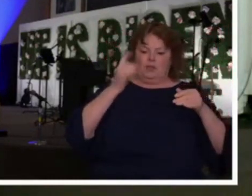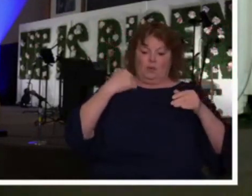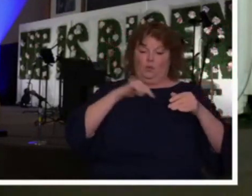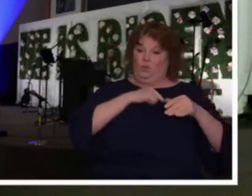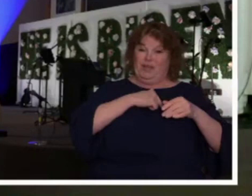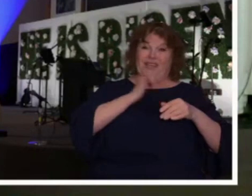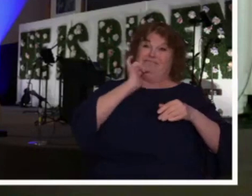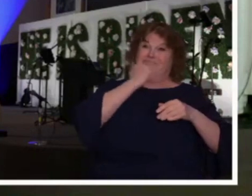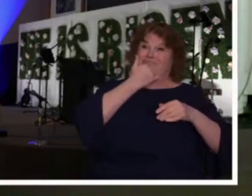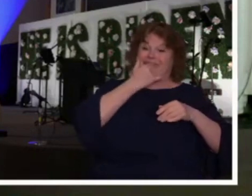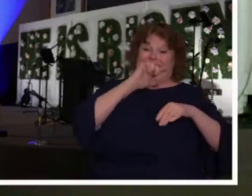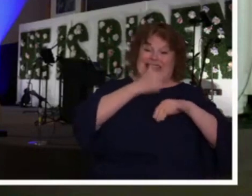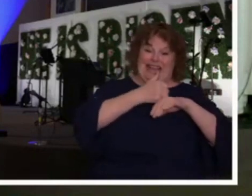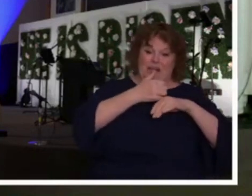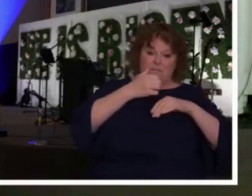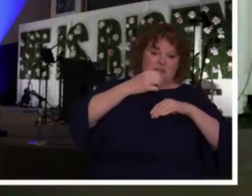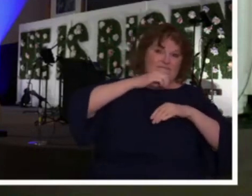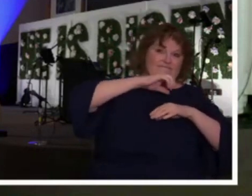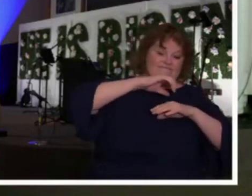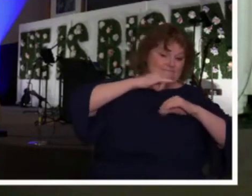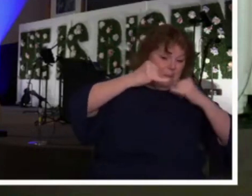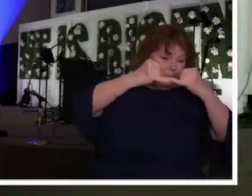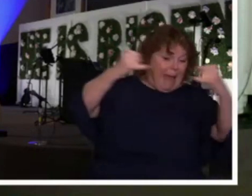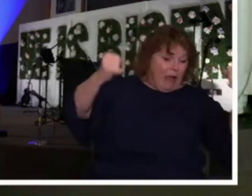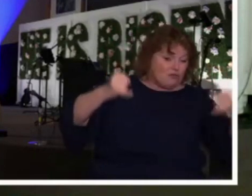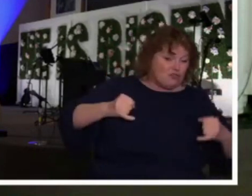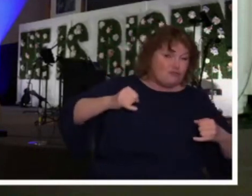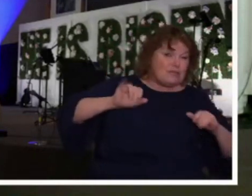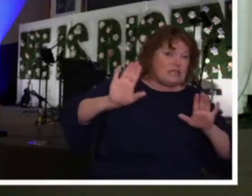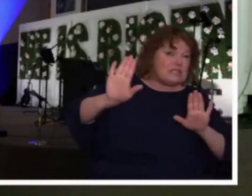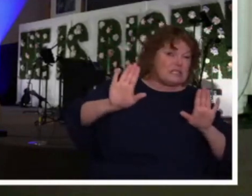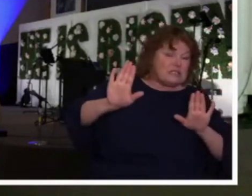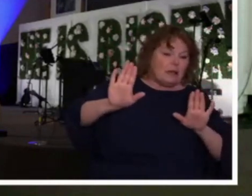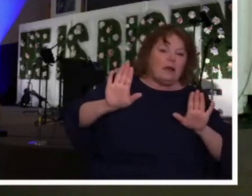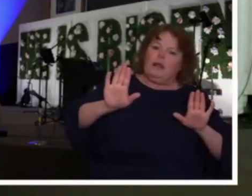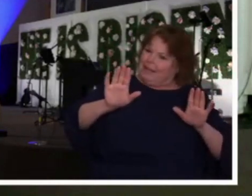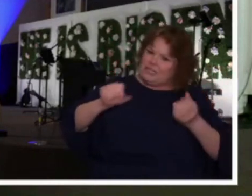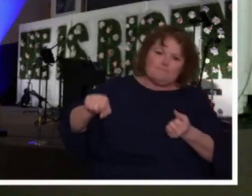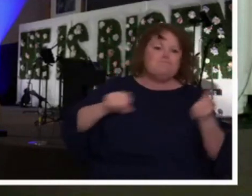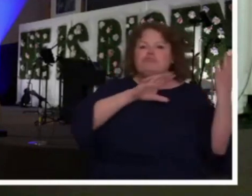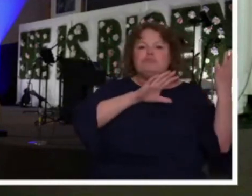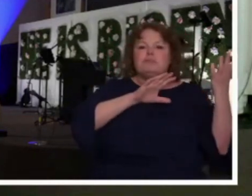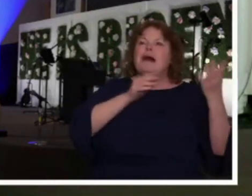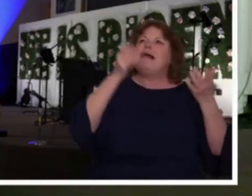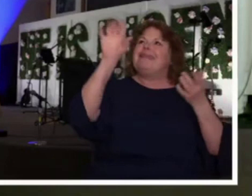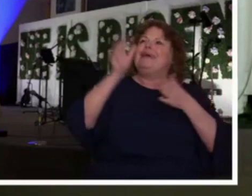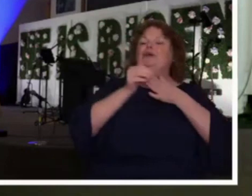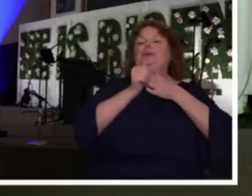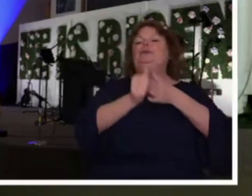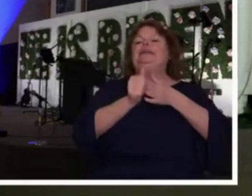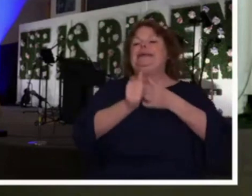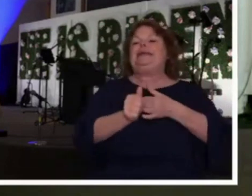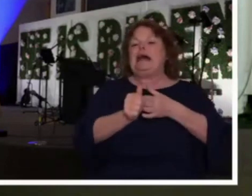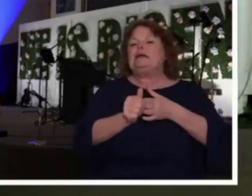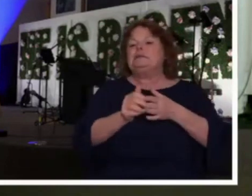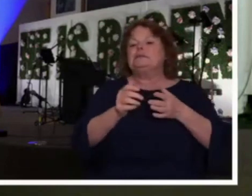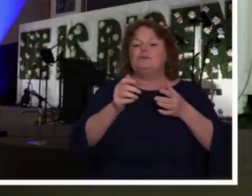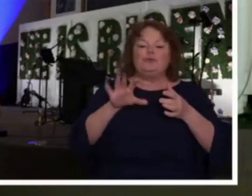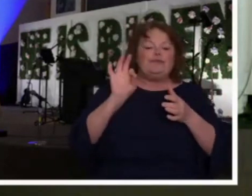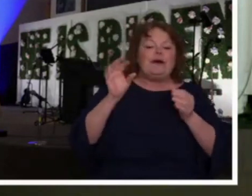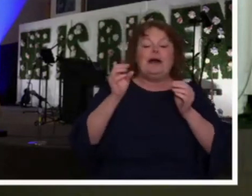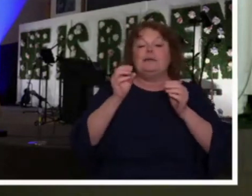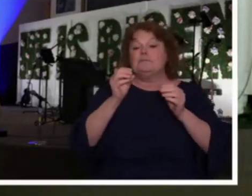set for You so that in that act of obedience You might lead us and guide us into greater truth